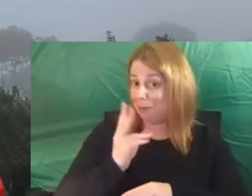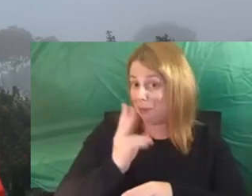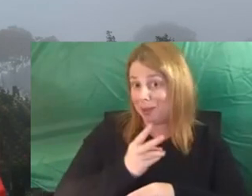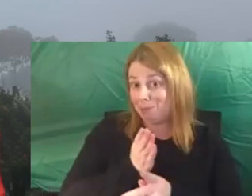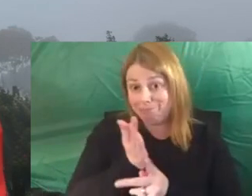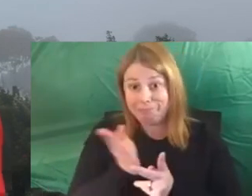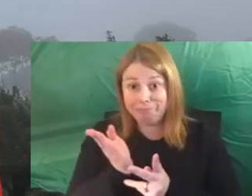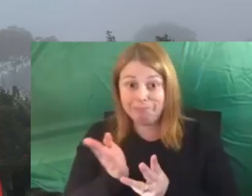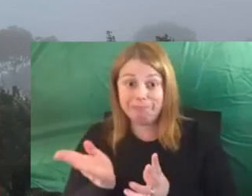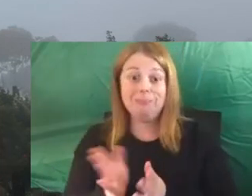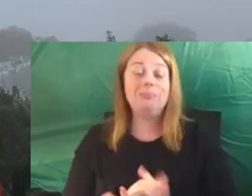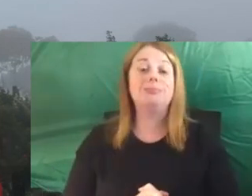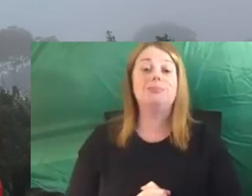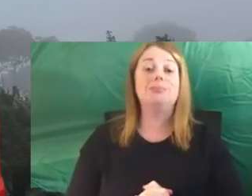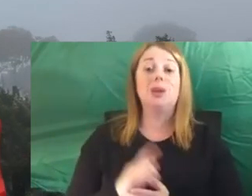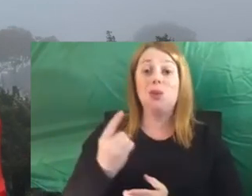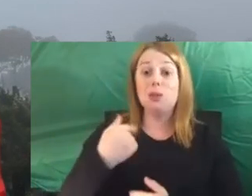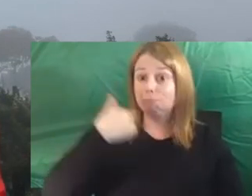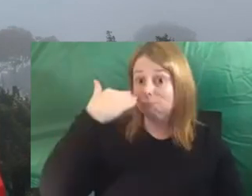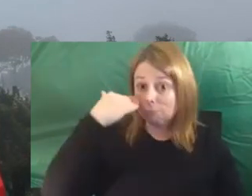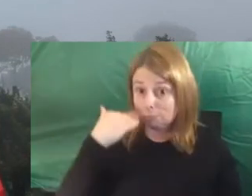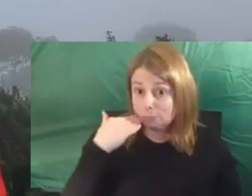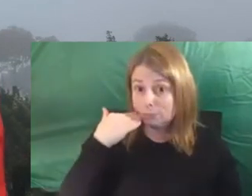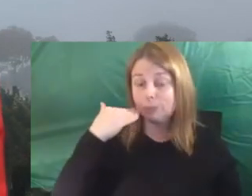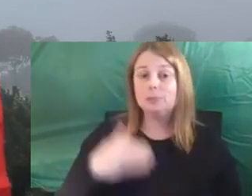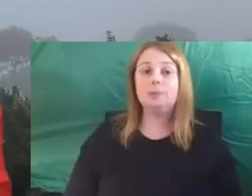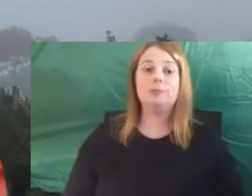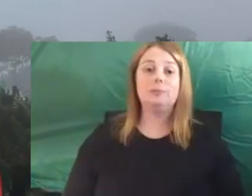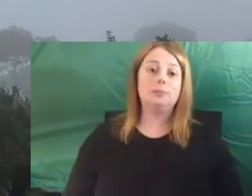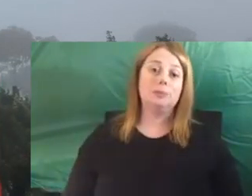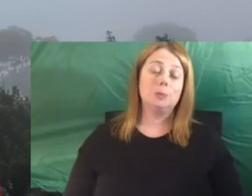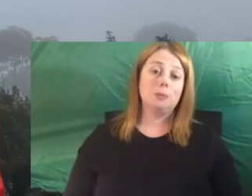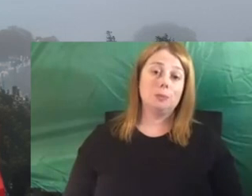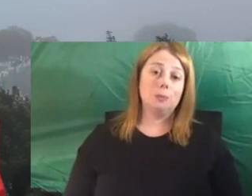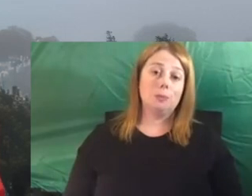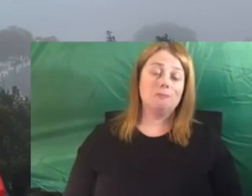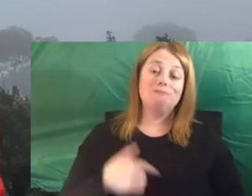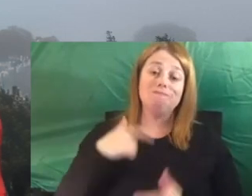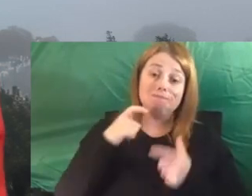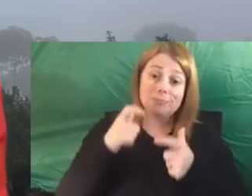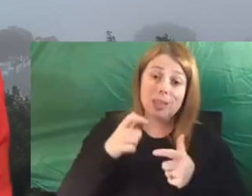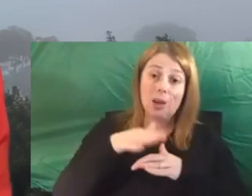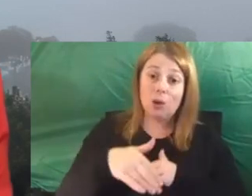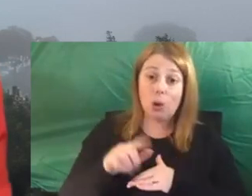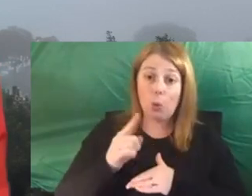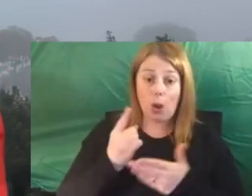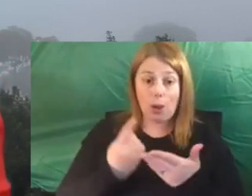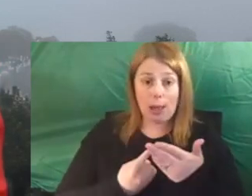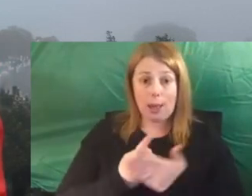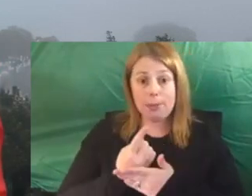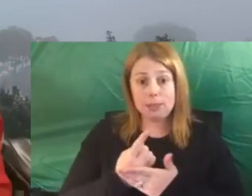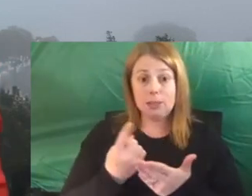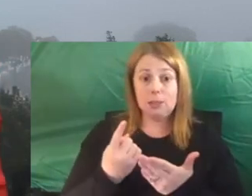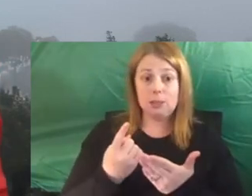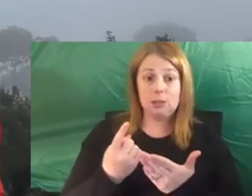probably the first one is that I'm actually a woman and I care about what actually happens for women